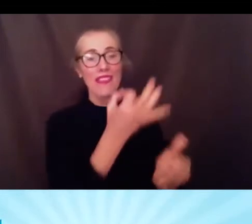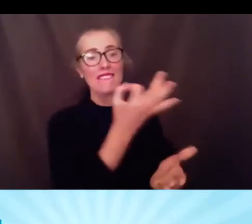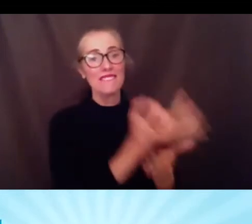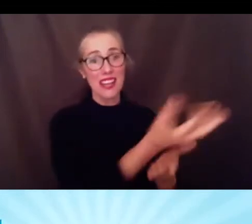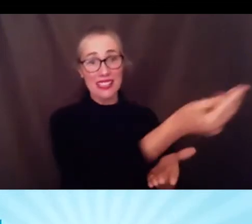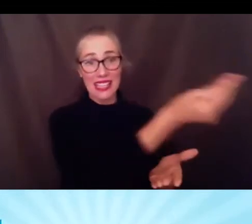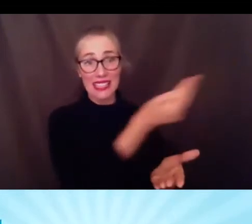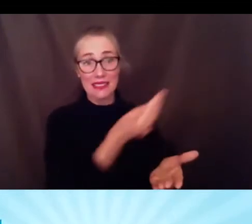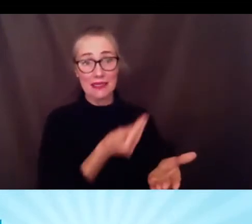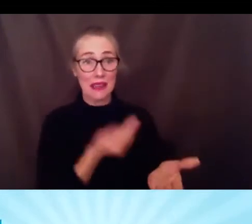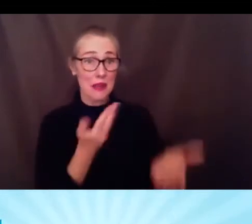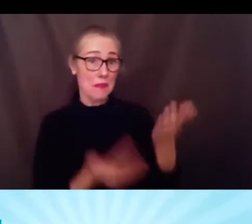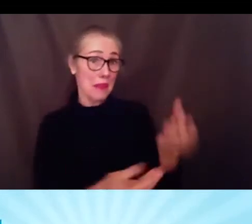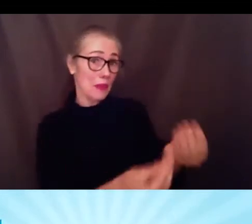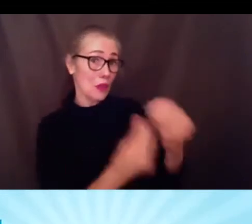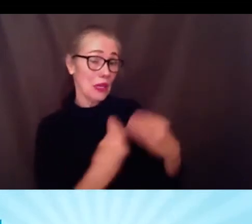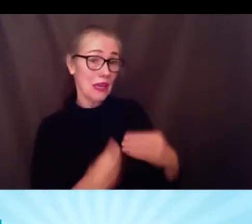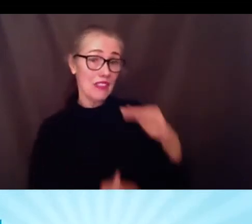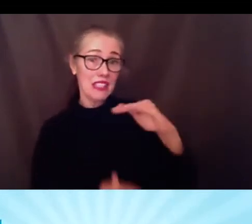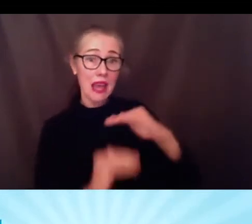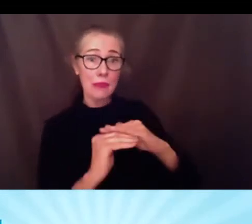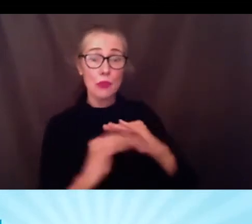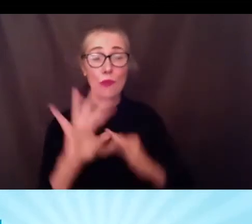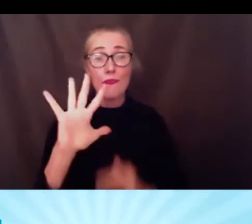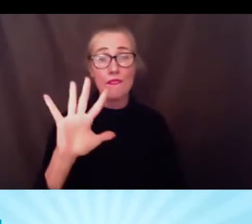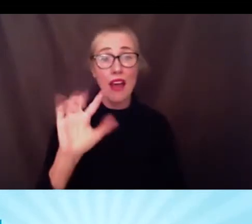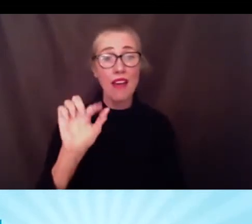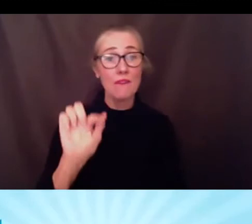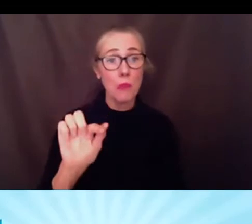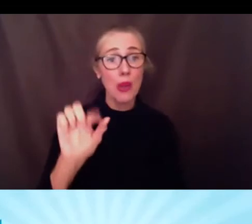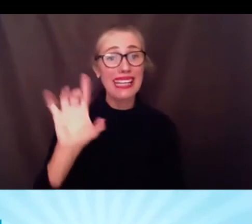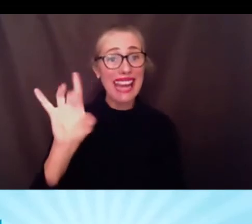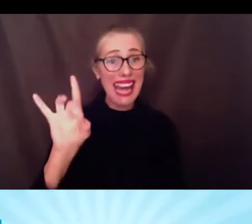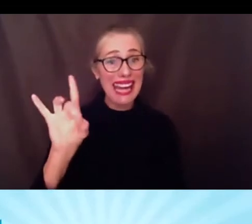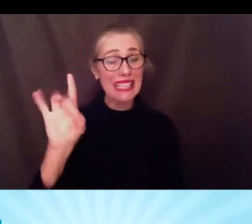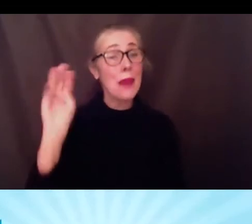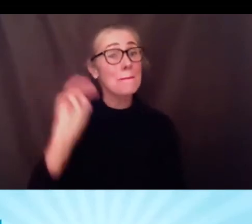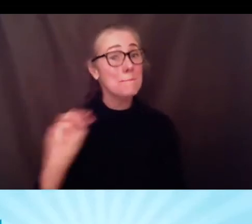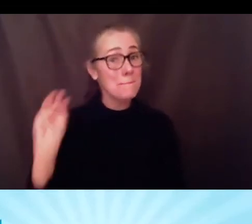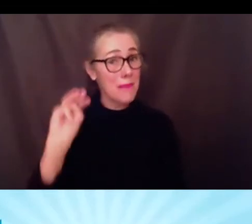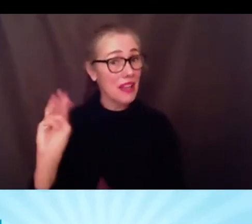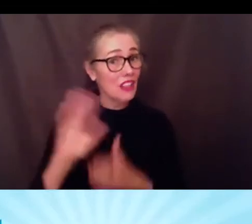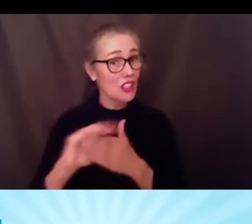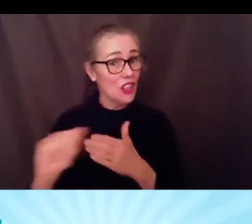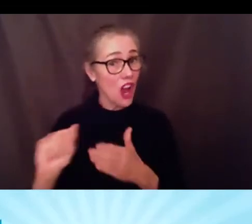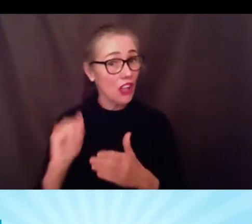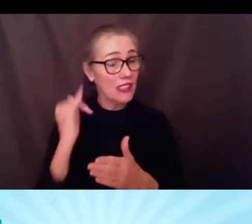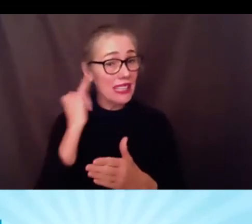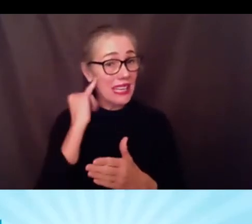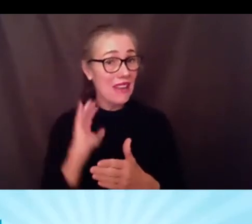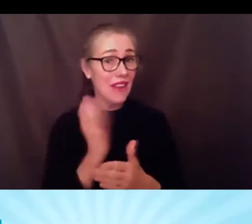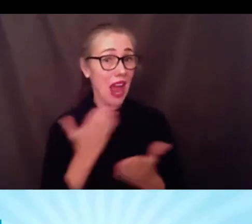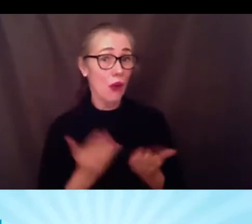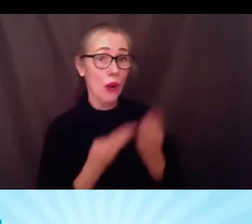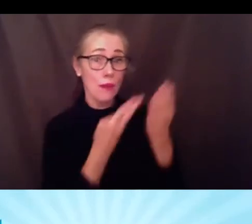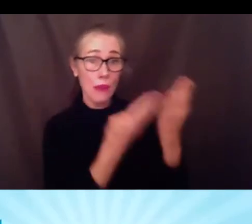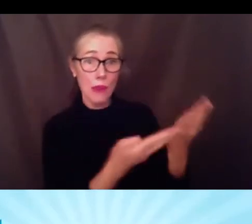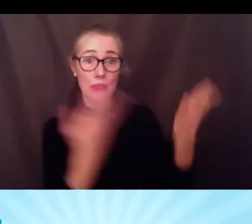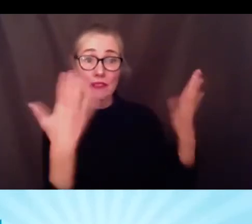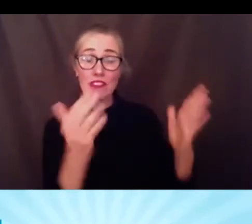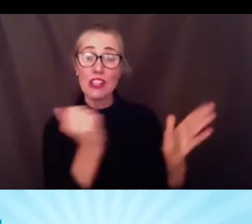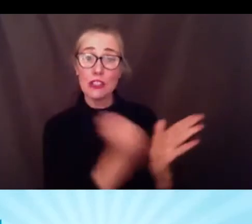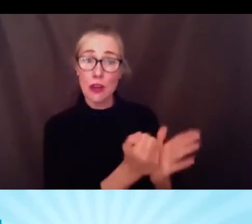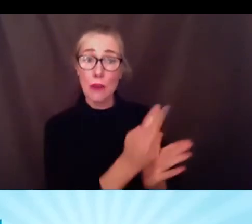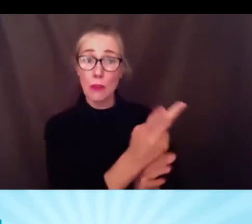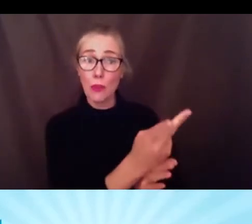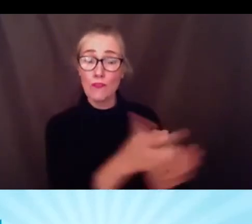.8 million dollars if this proposal is approved and i'm very happy to hear